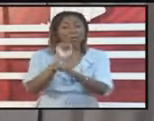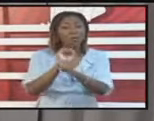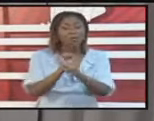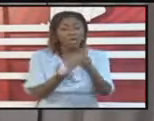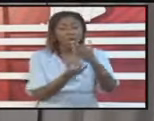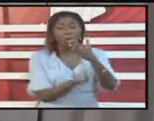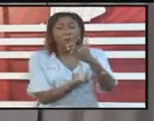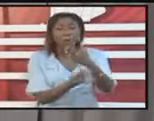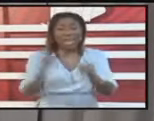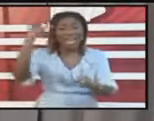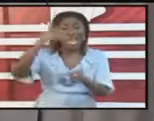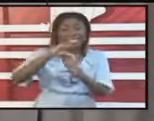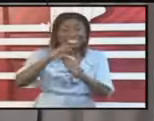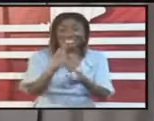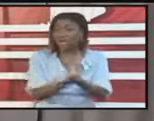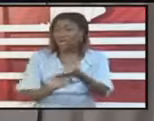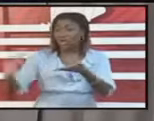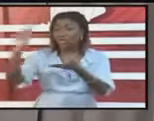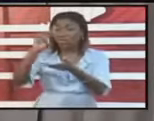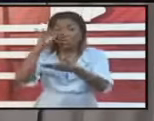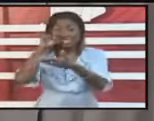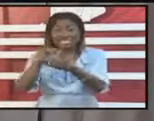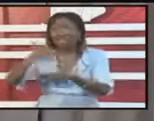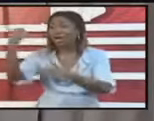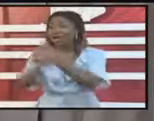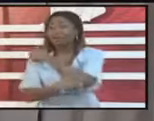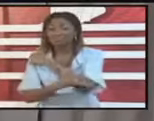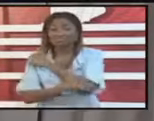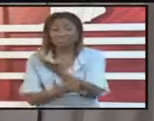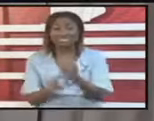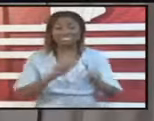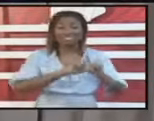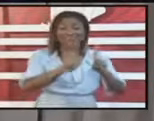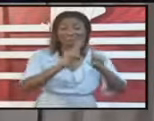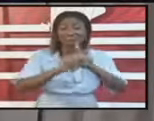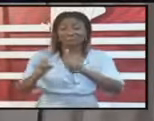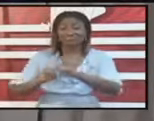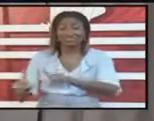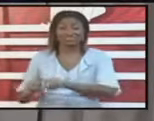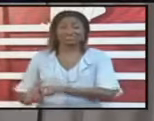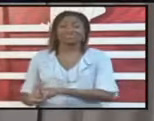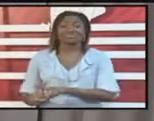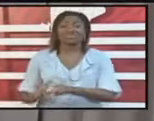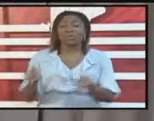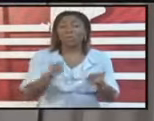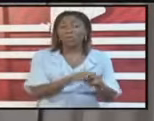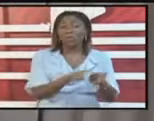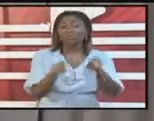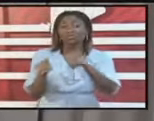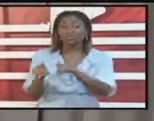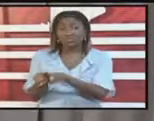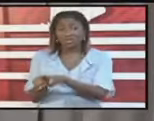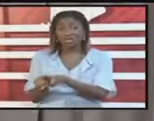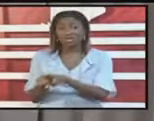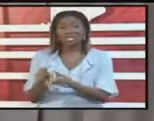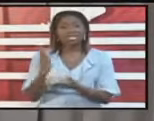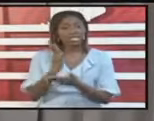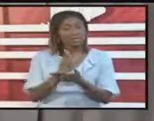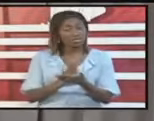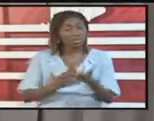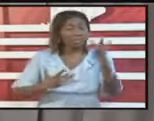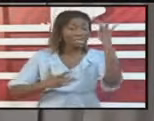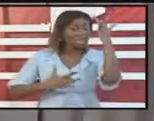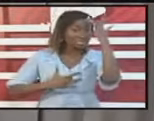world or UE students from Jamaica and Barbados and we've also been granting approval for certain sick persons